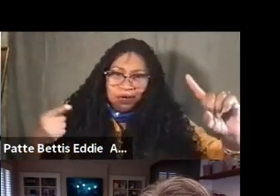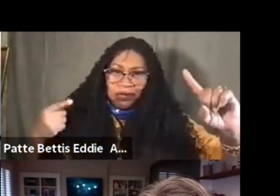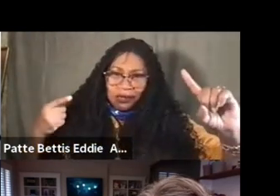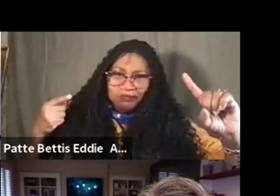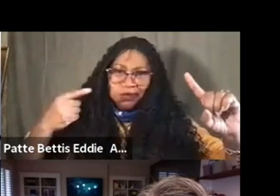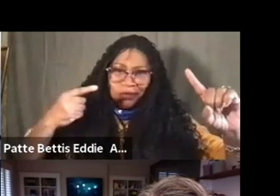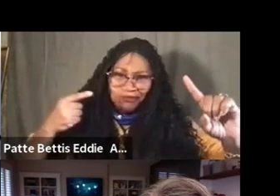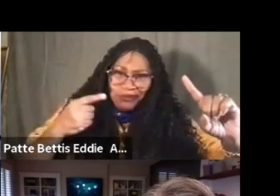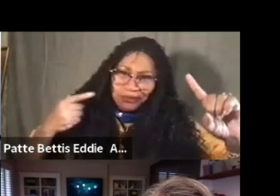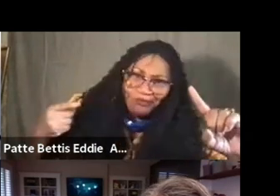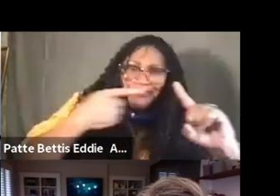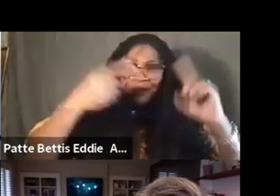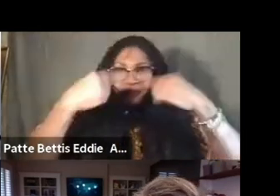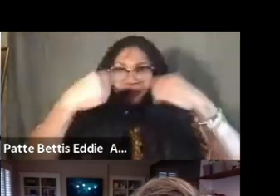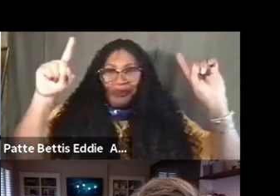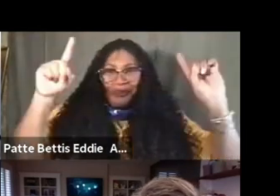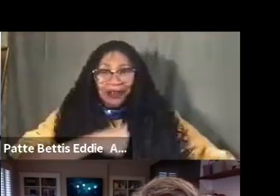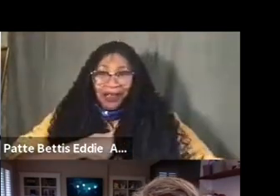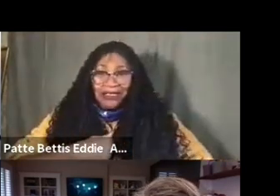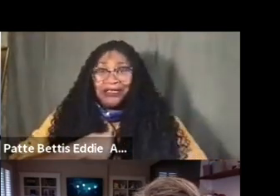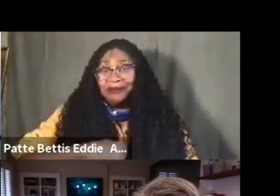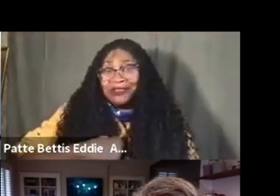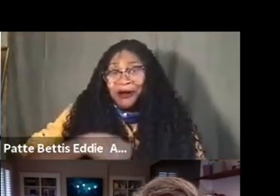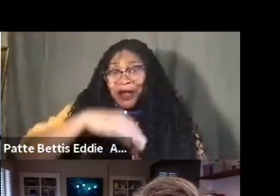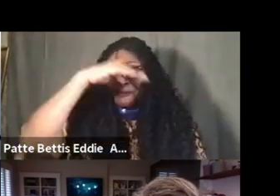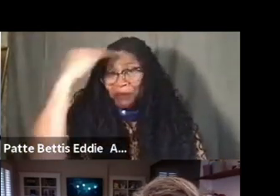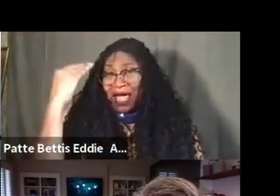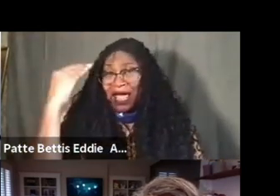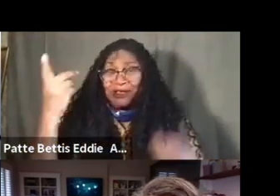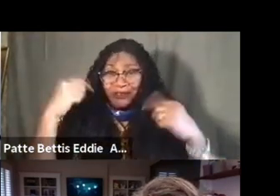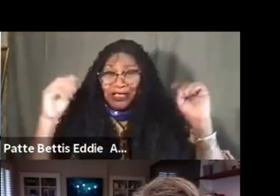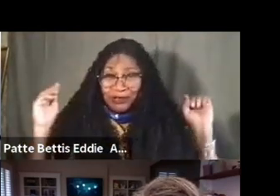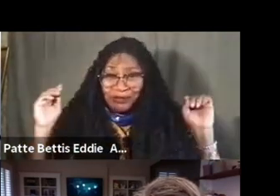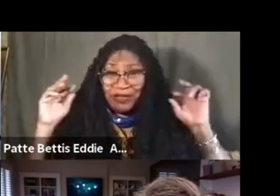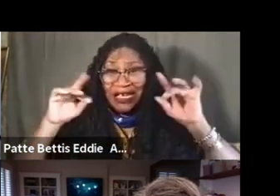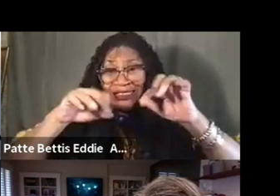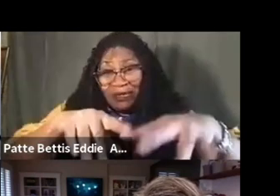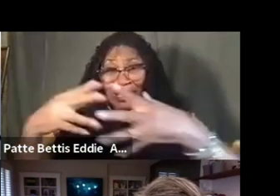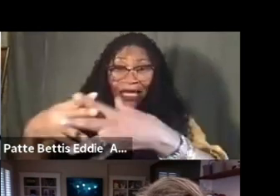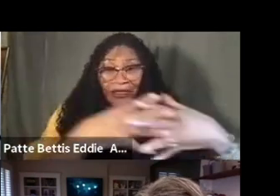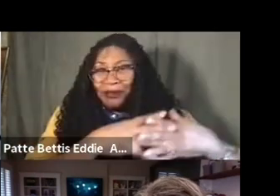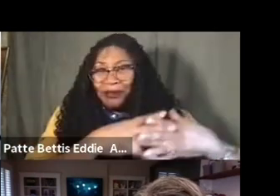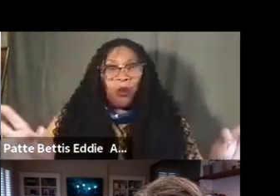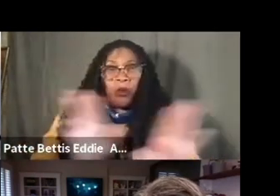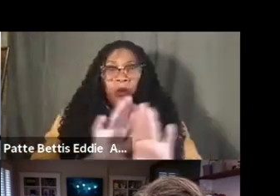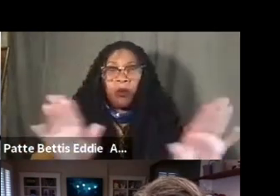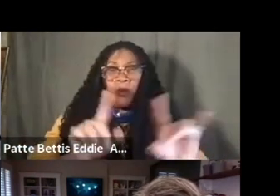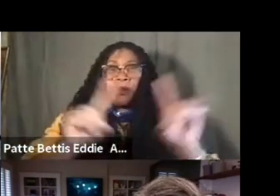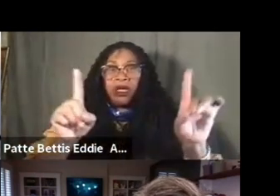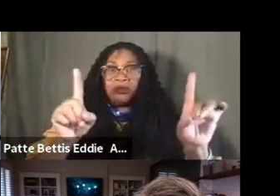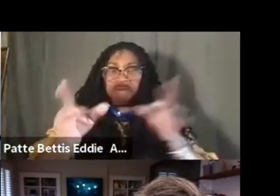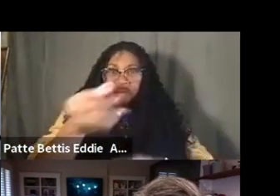apologizing for being black or trying to assimilate. Um, they talked about the real overcoming being destined and being